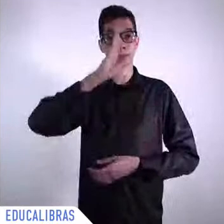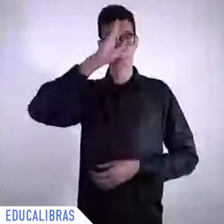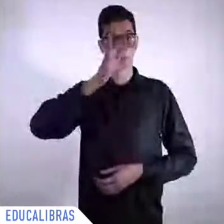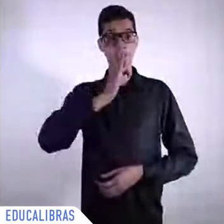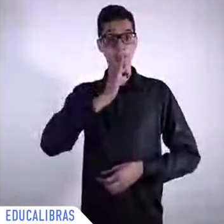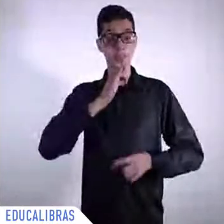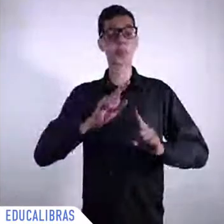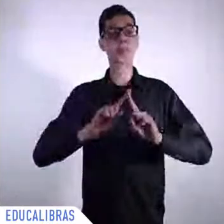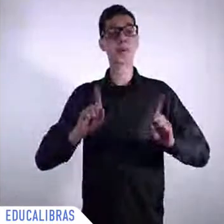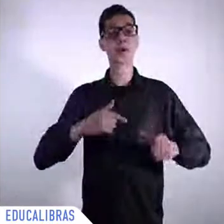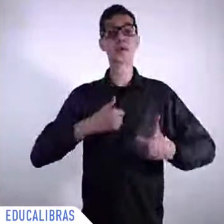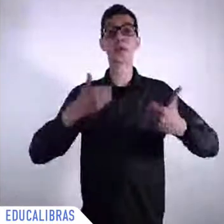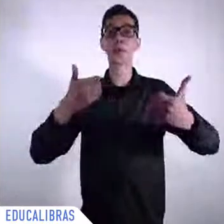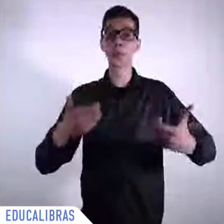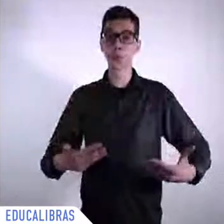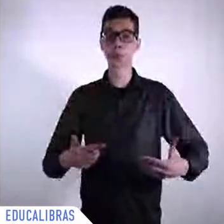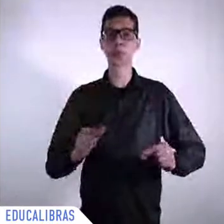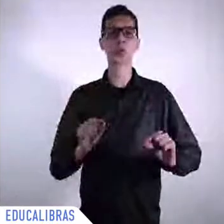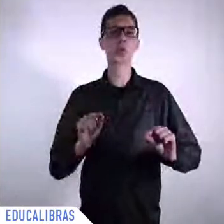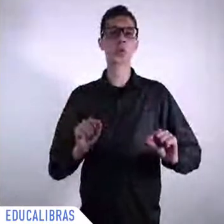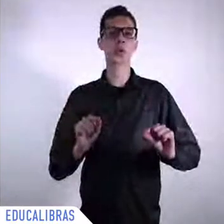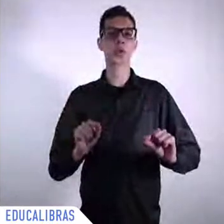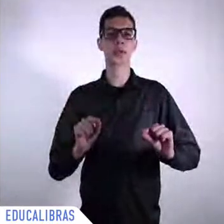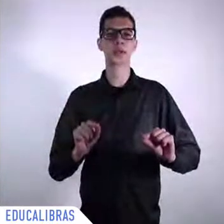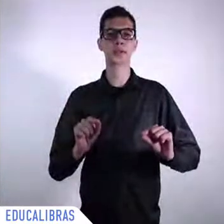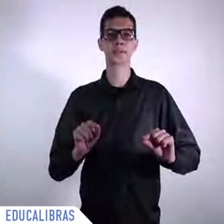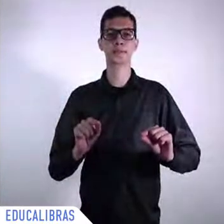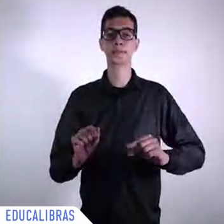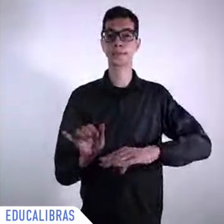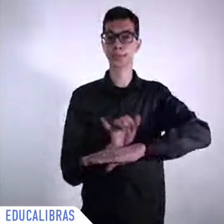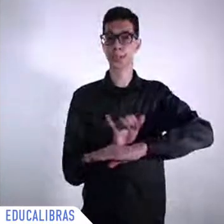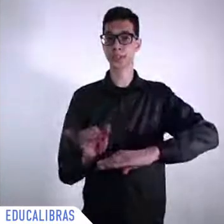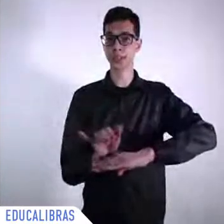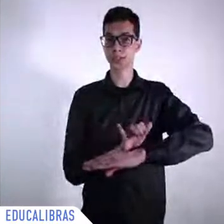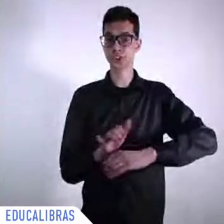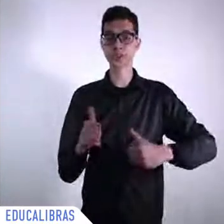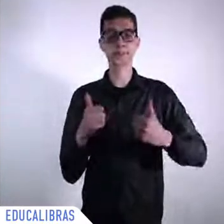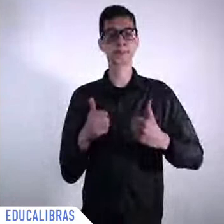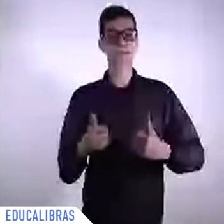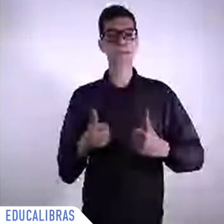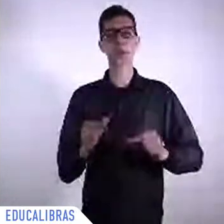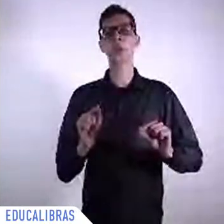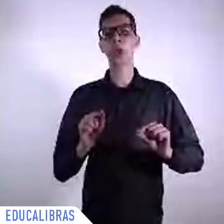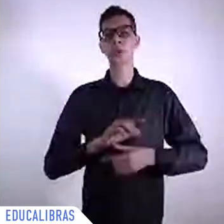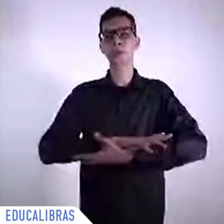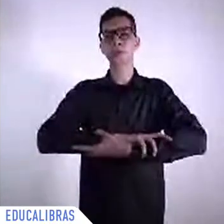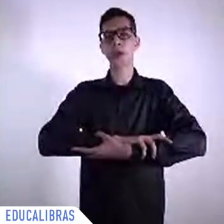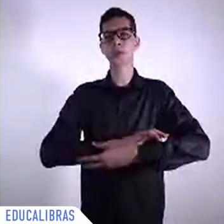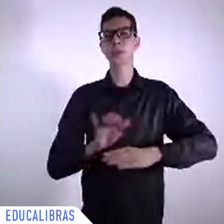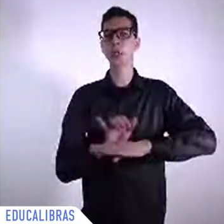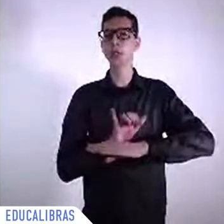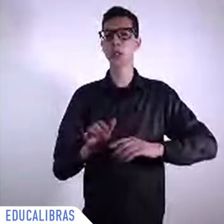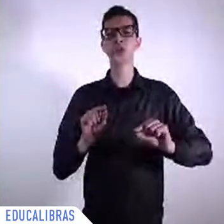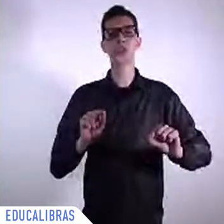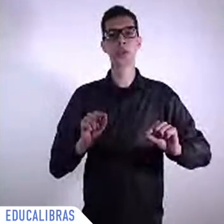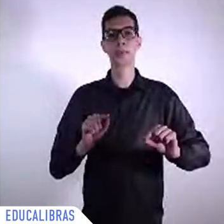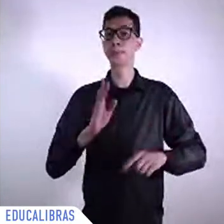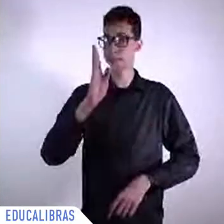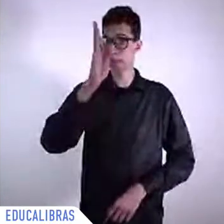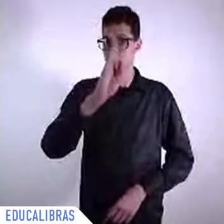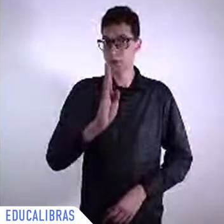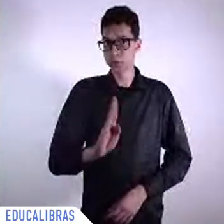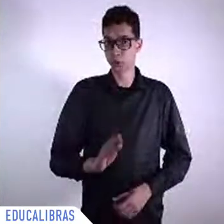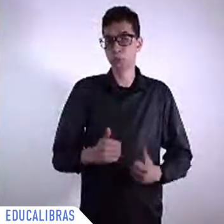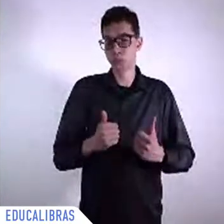think Brazil has of course a strategic role for all reasons I mean if you think especially of South America Brazil is half of the GDP